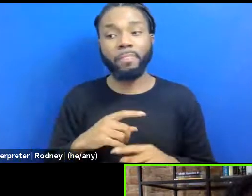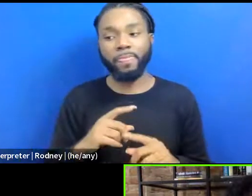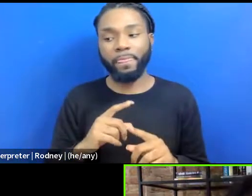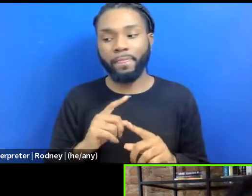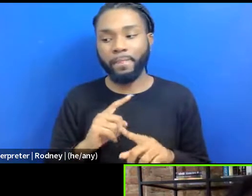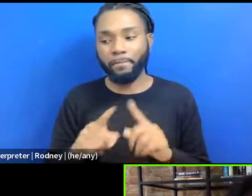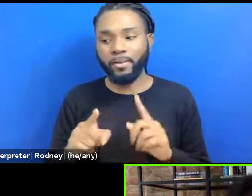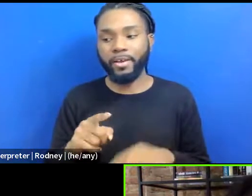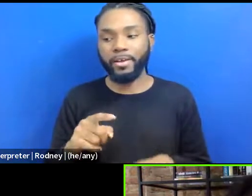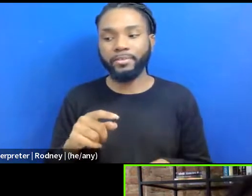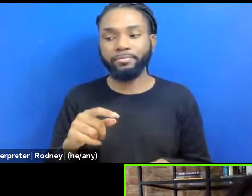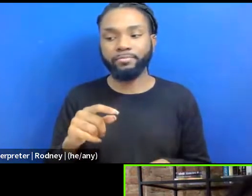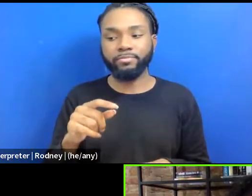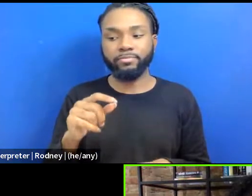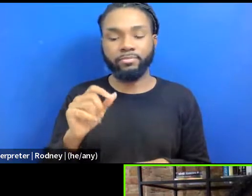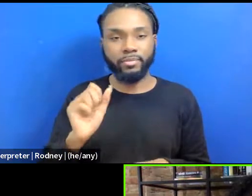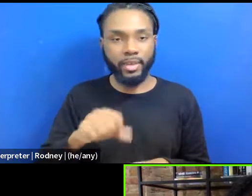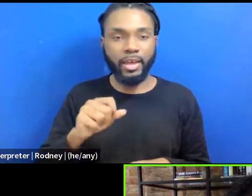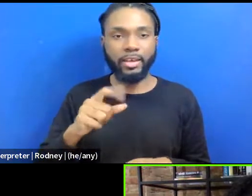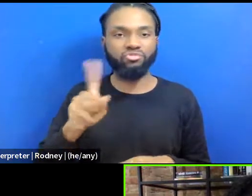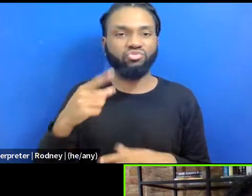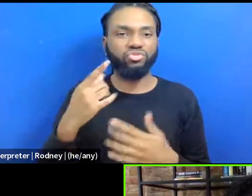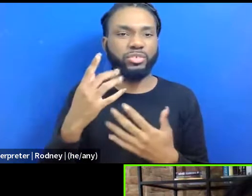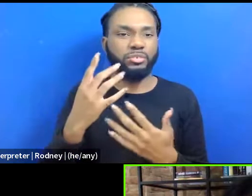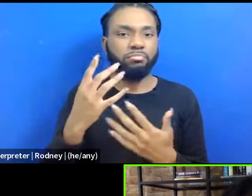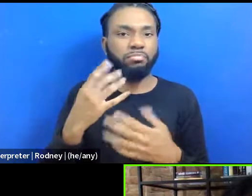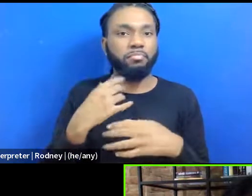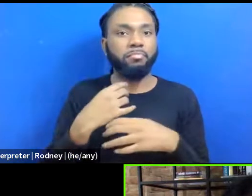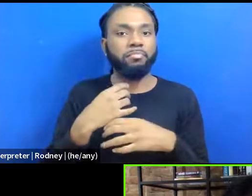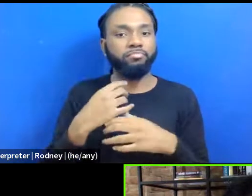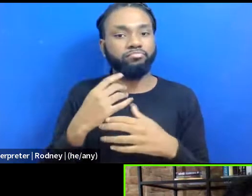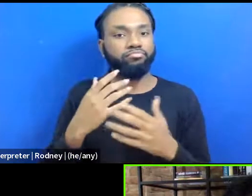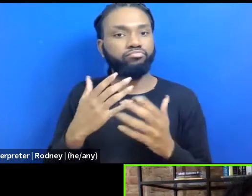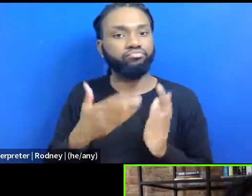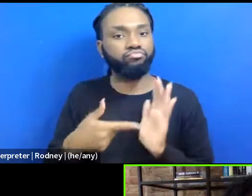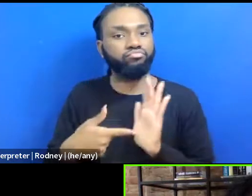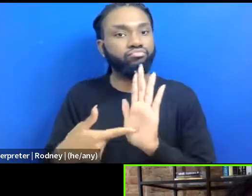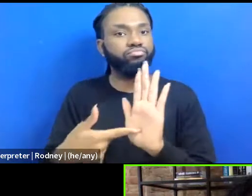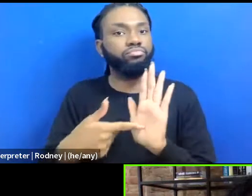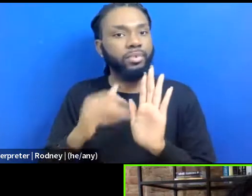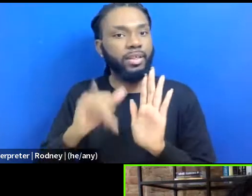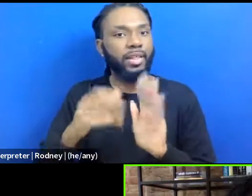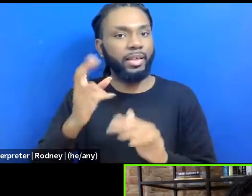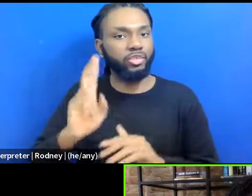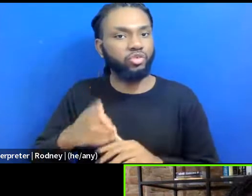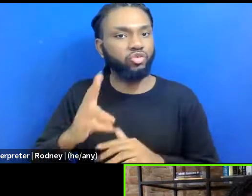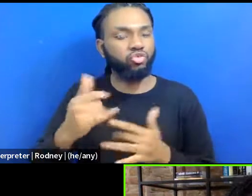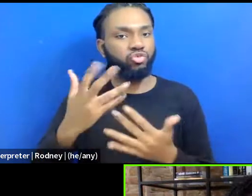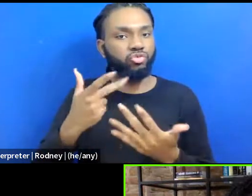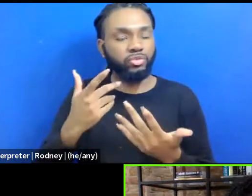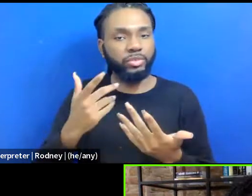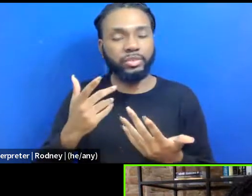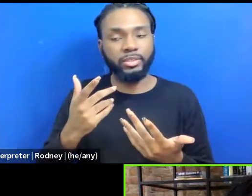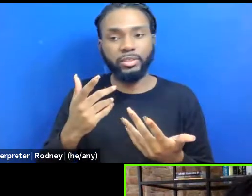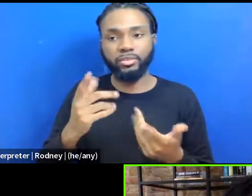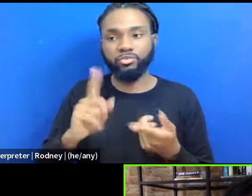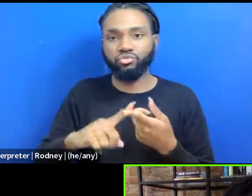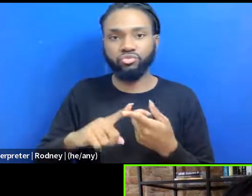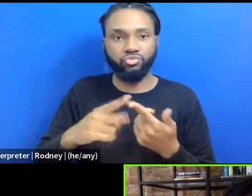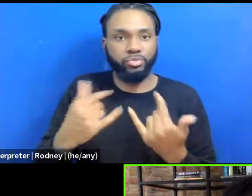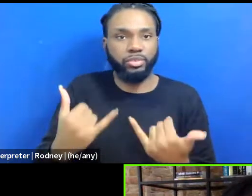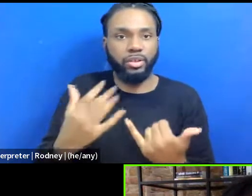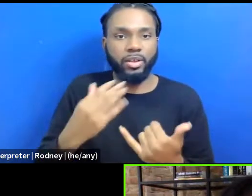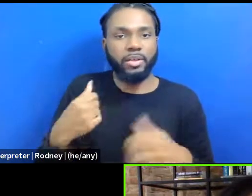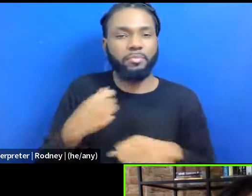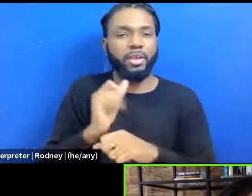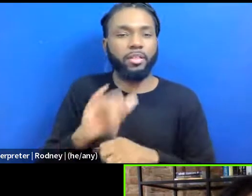yeah, just making that history, bringing that history to the forefront yet again, and making it more